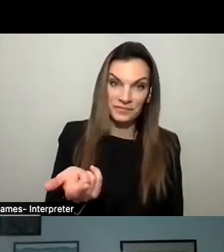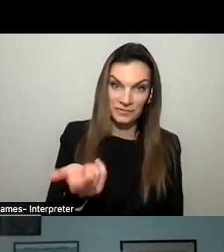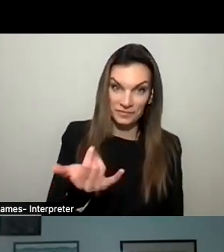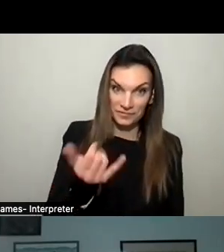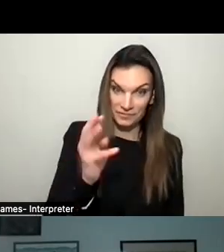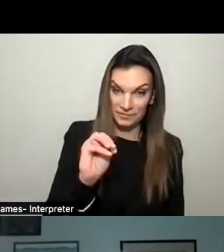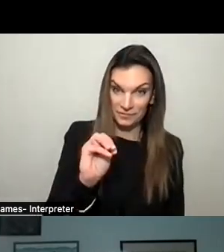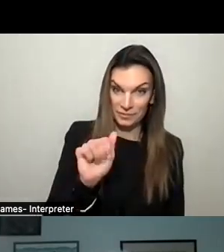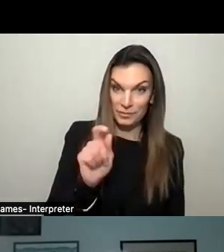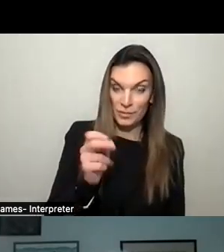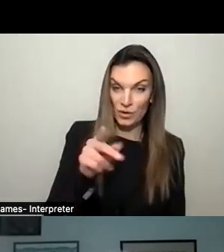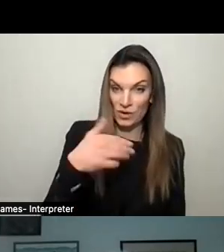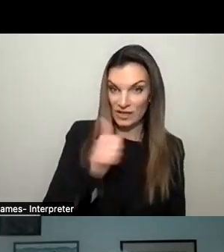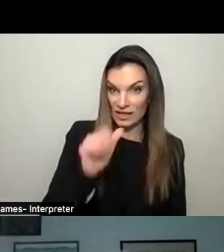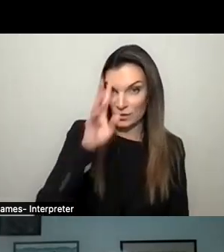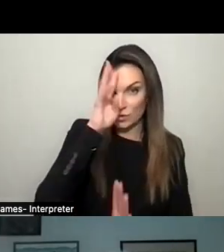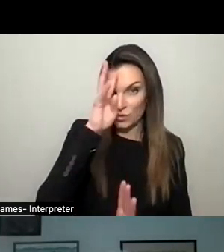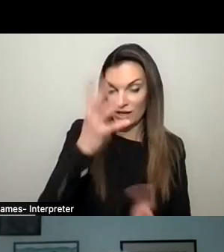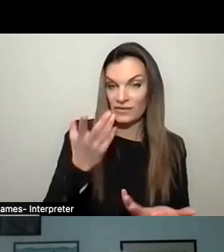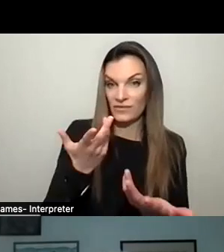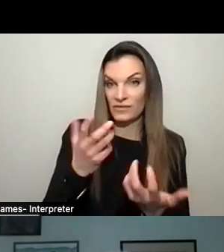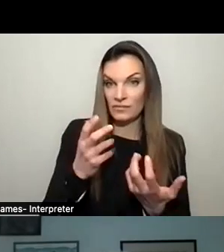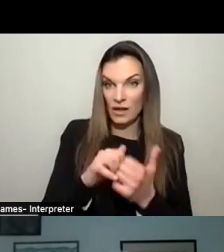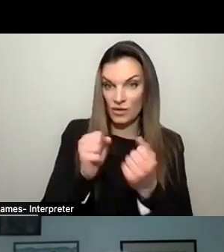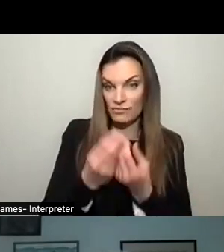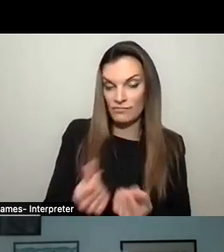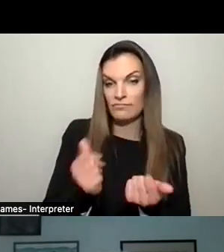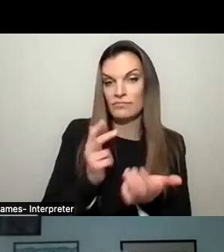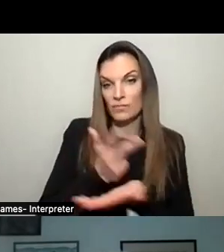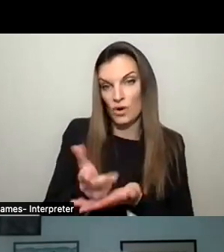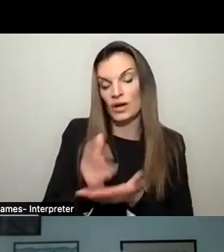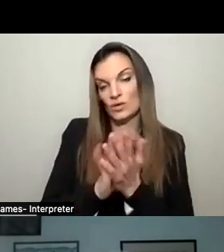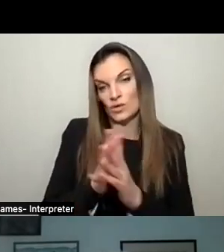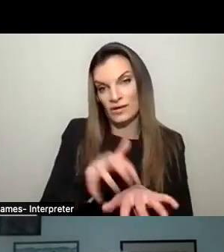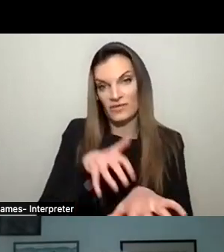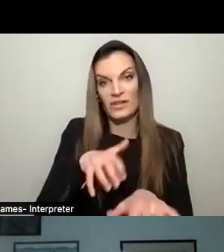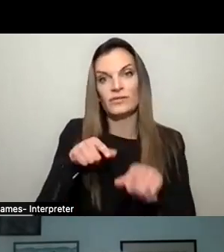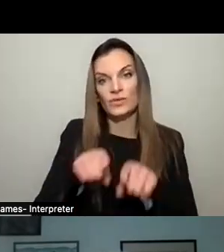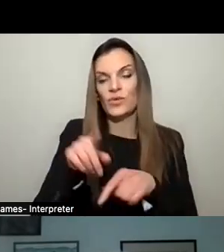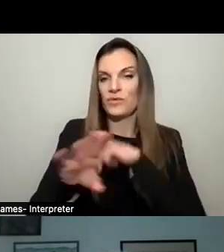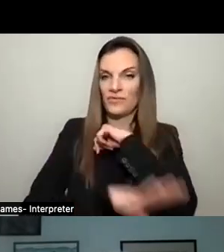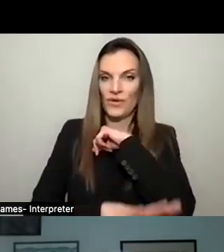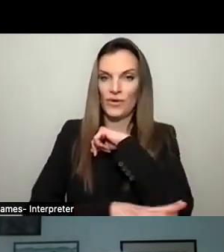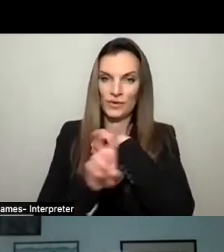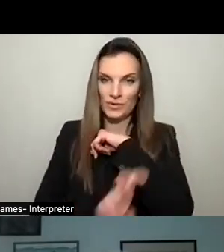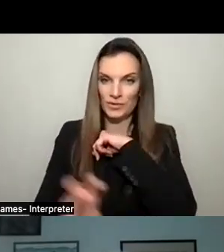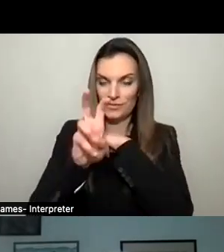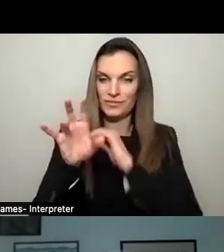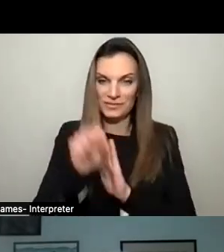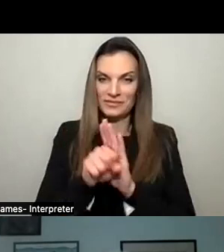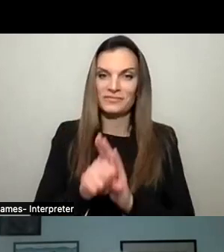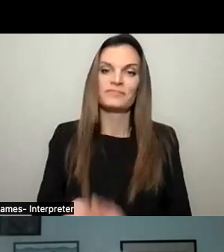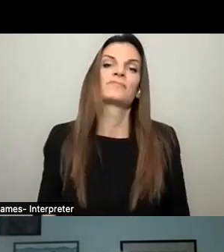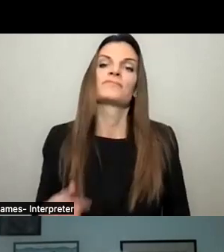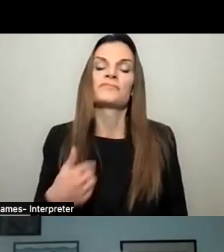creative ideas to address parking issues and traffic congestion, especially during the fall tourist season? Yes, actually, I